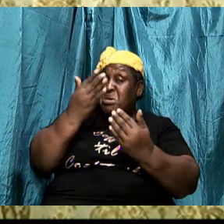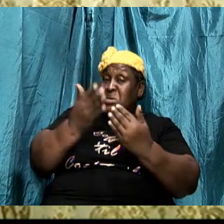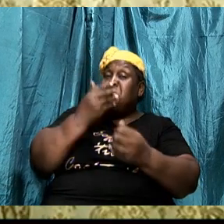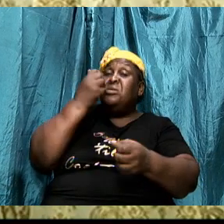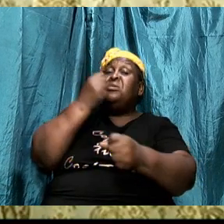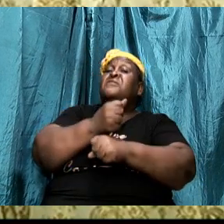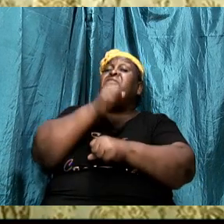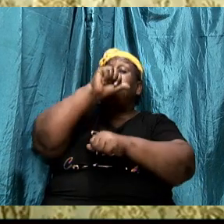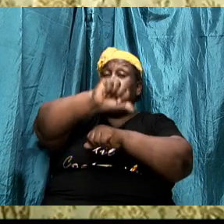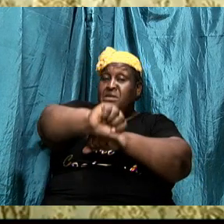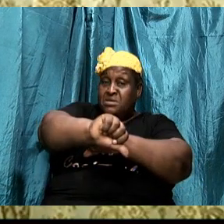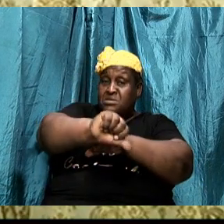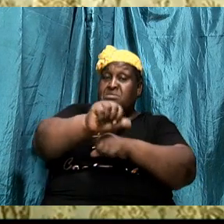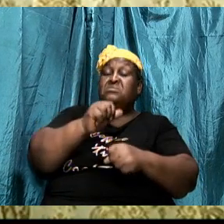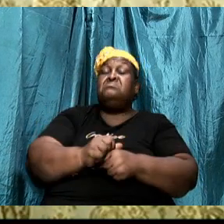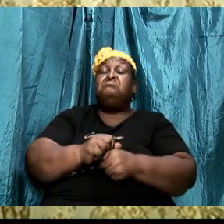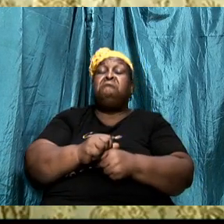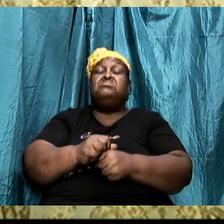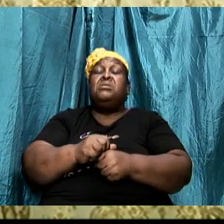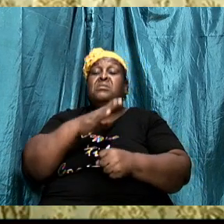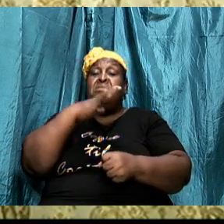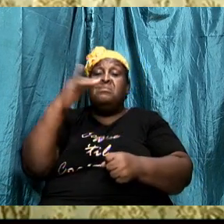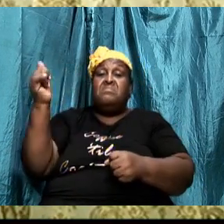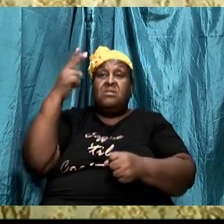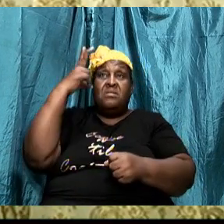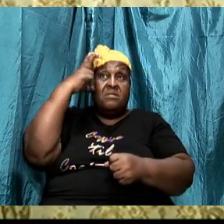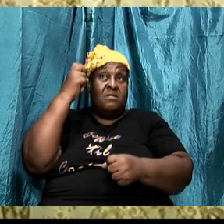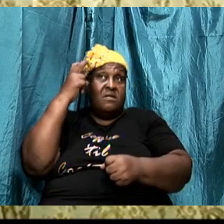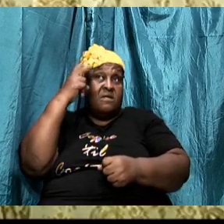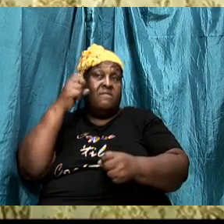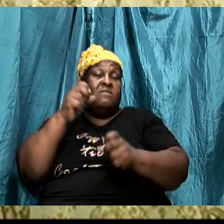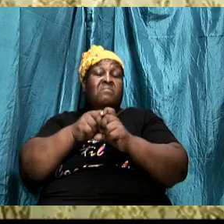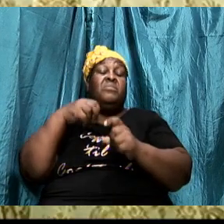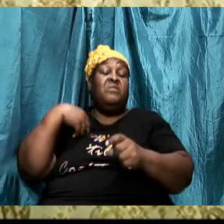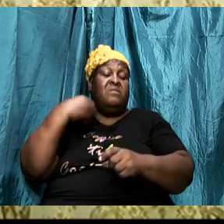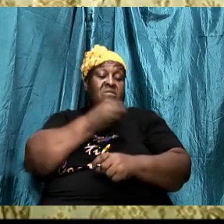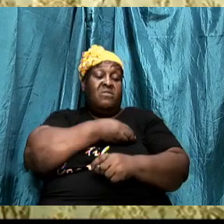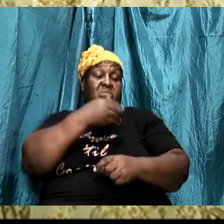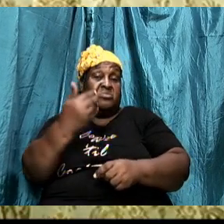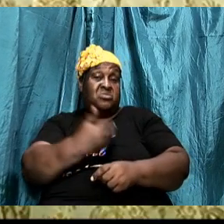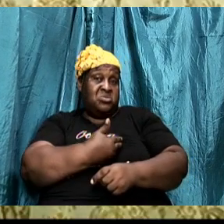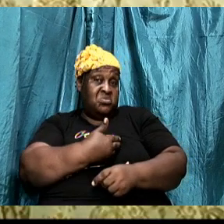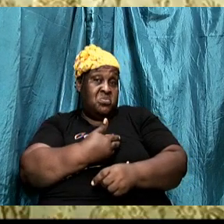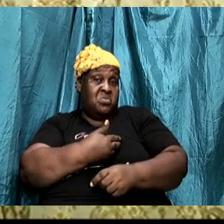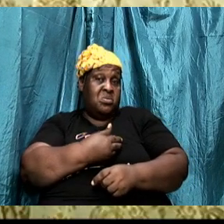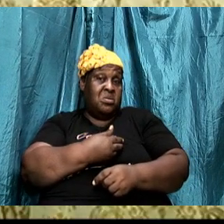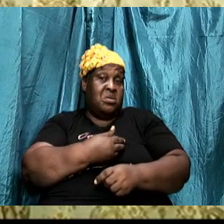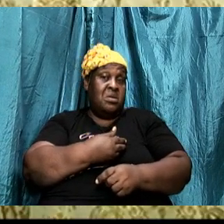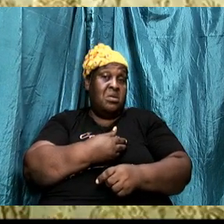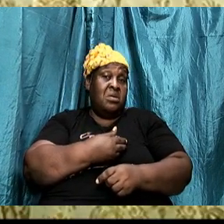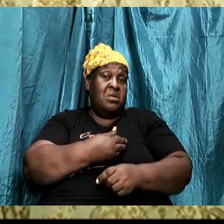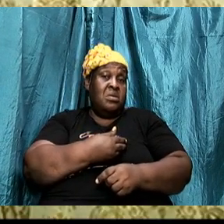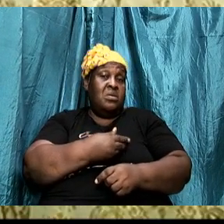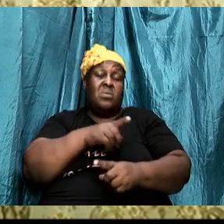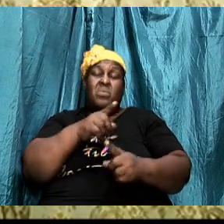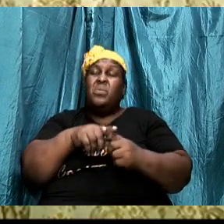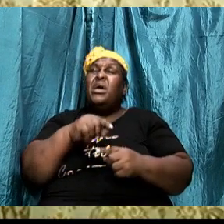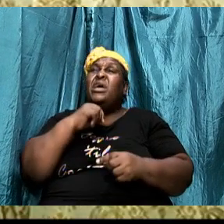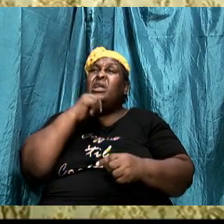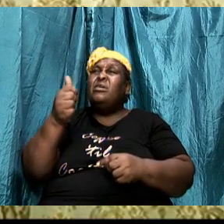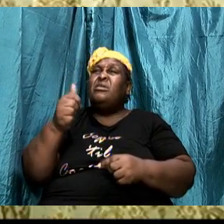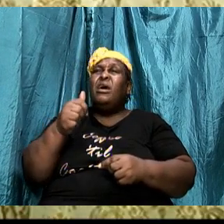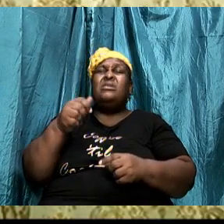by the enemy of our souls, anytime we are not in the Lord, we can be